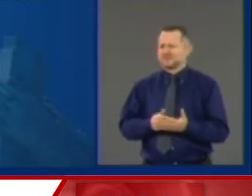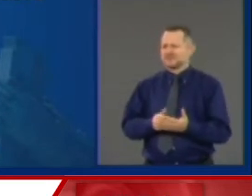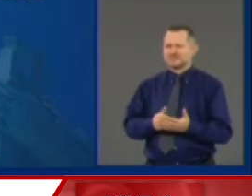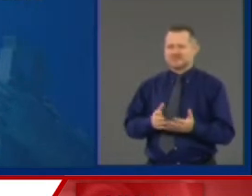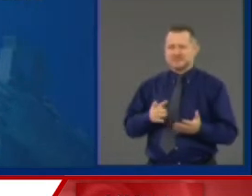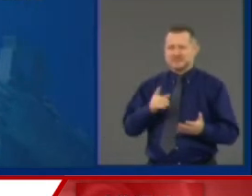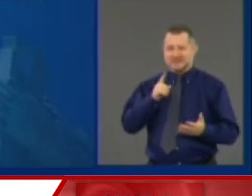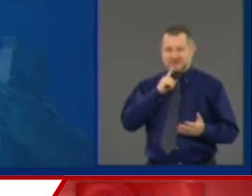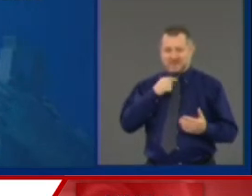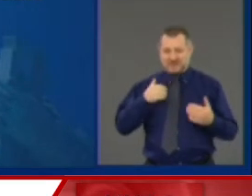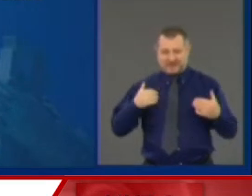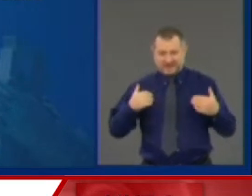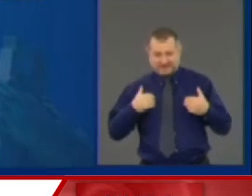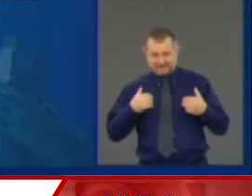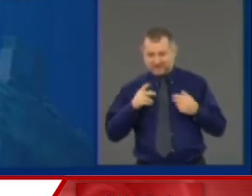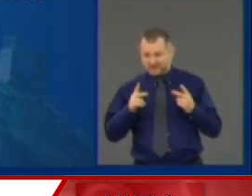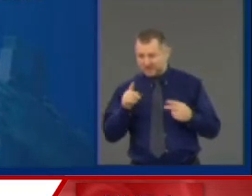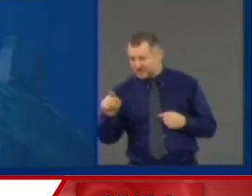will, they find the money.